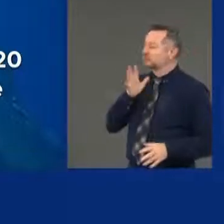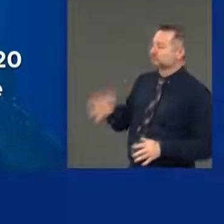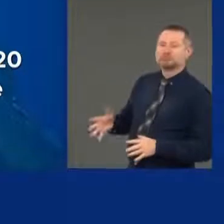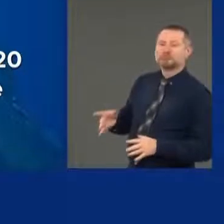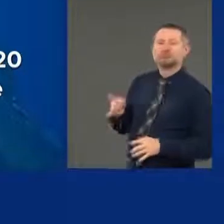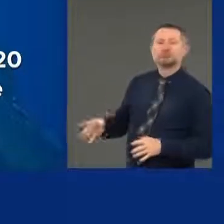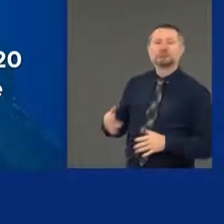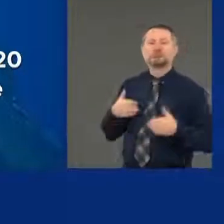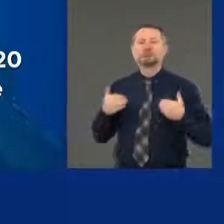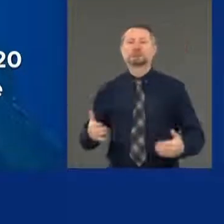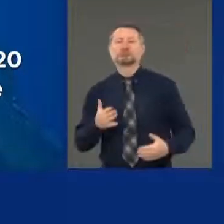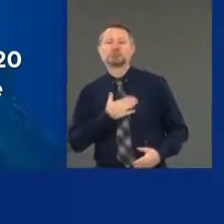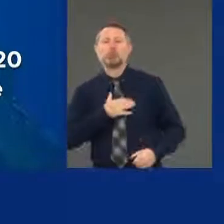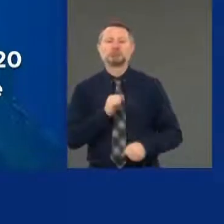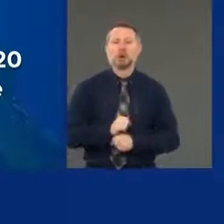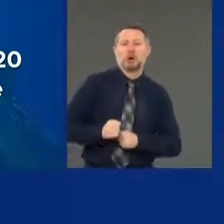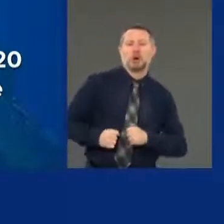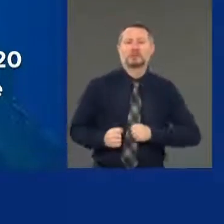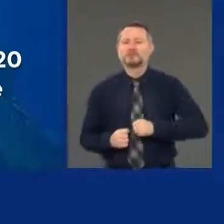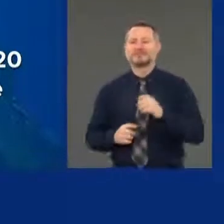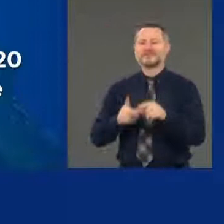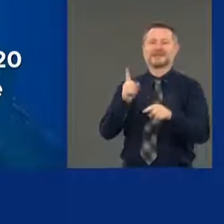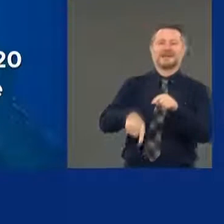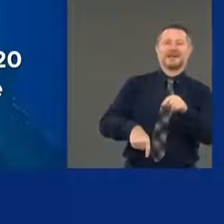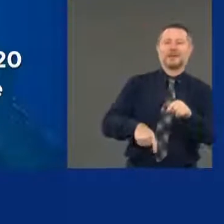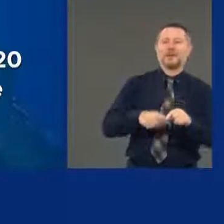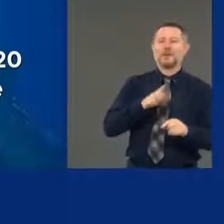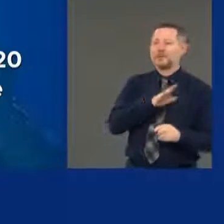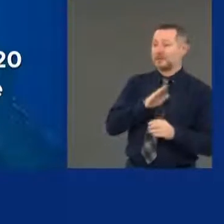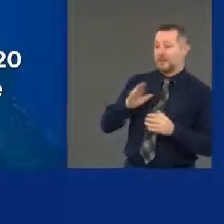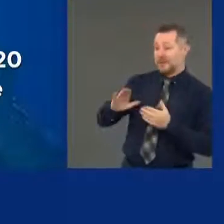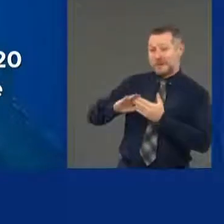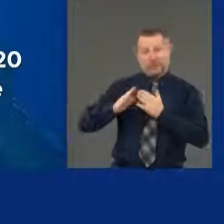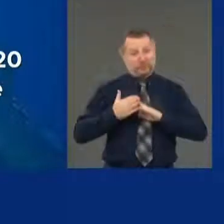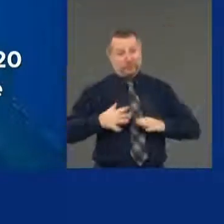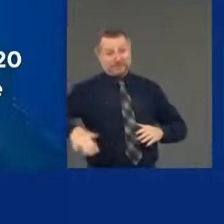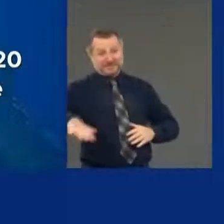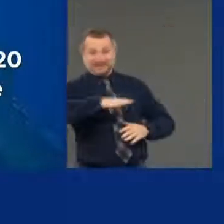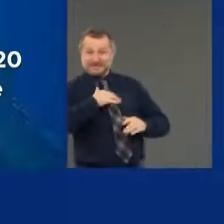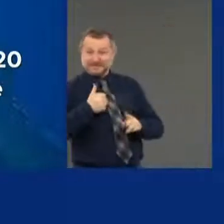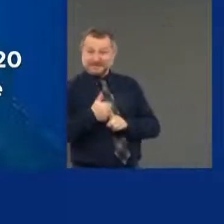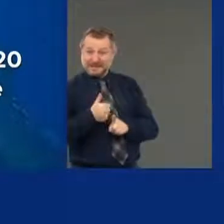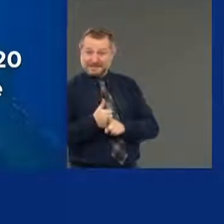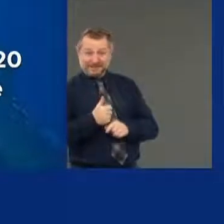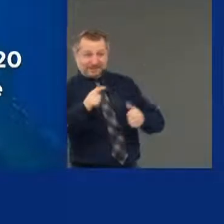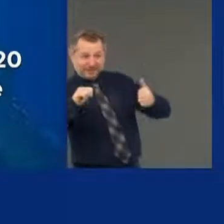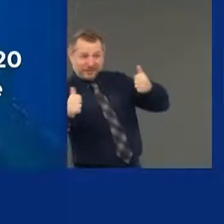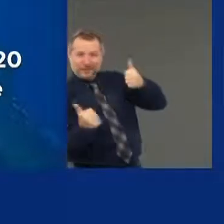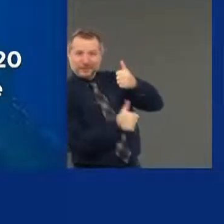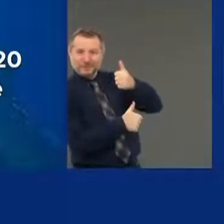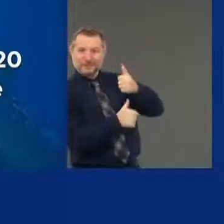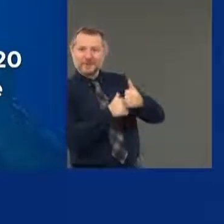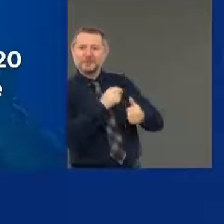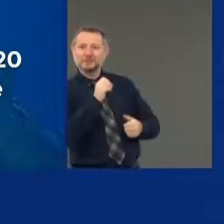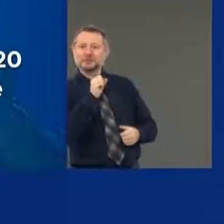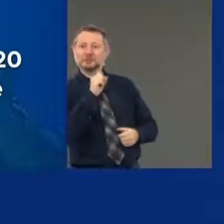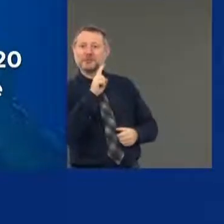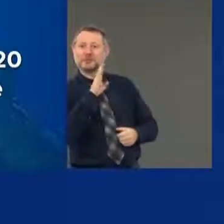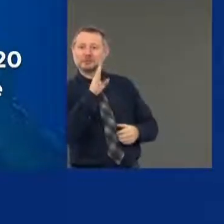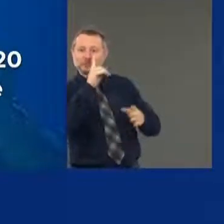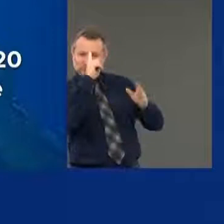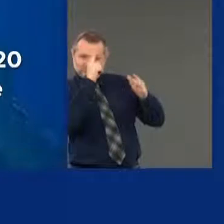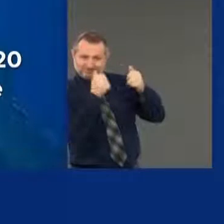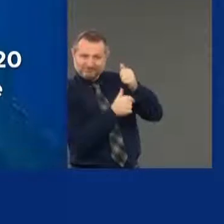And the community is not subject to the police. You can't have a